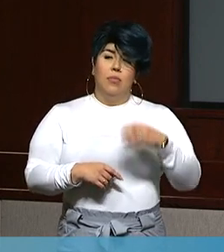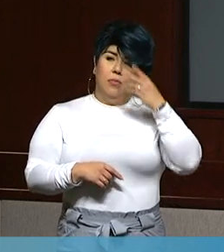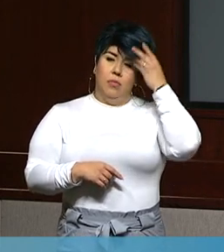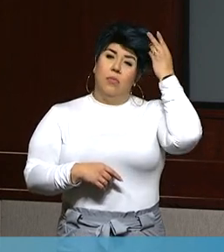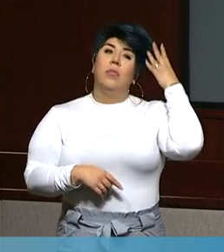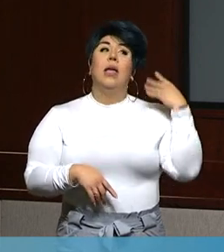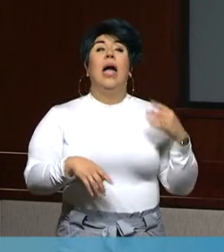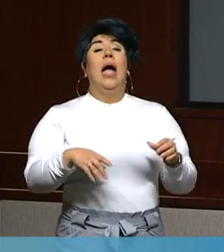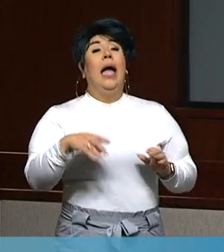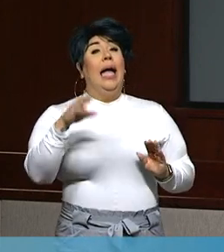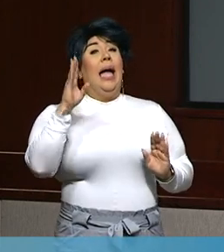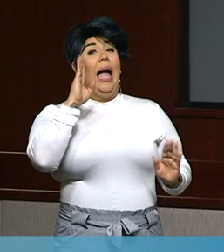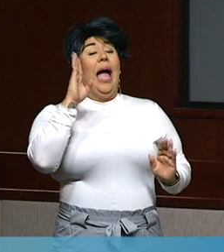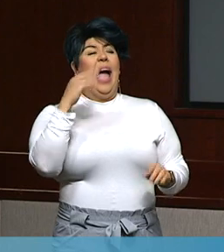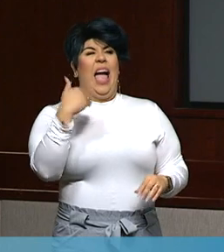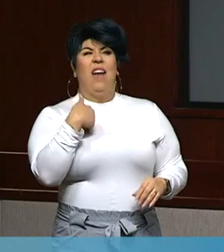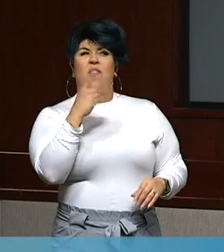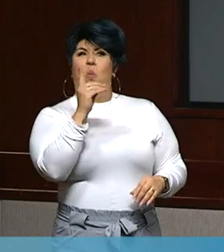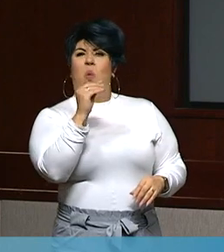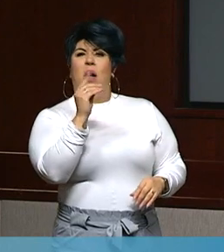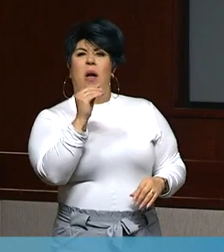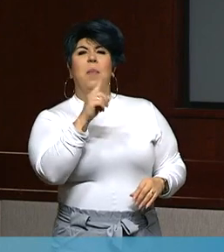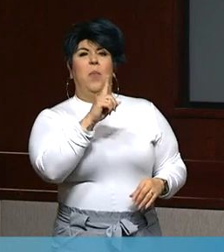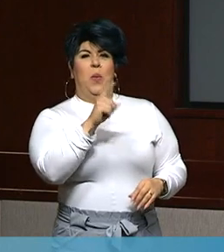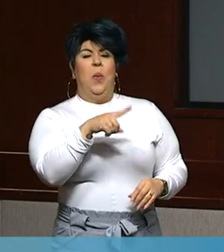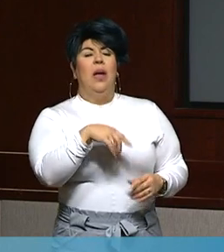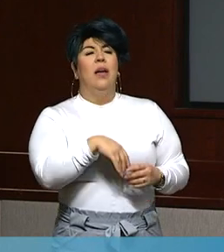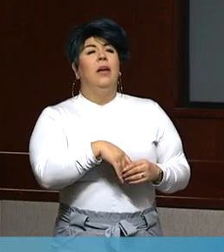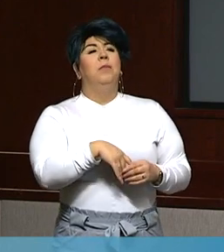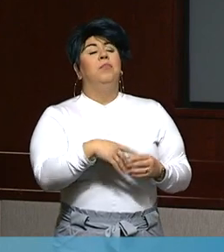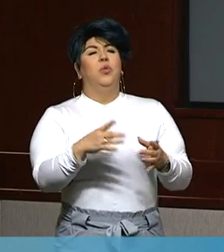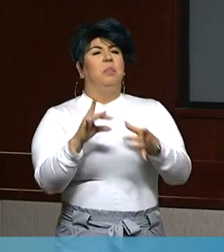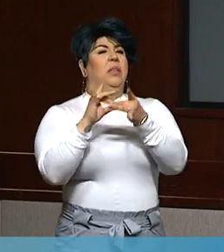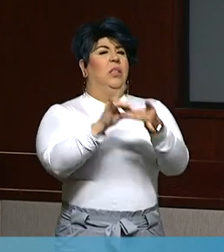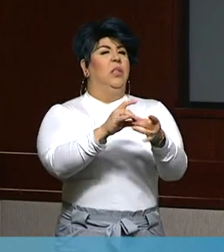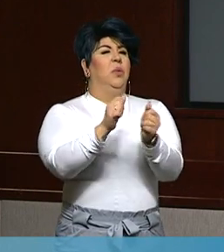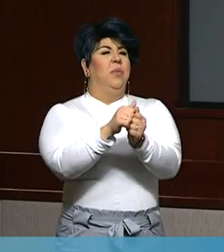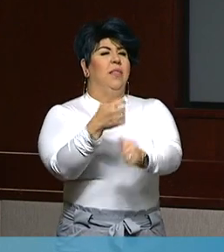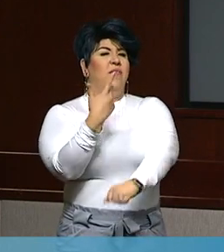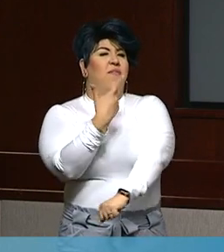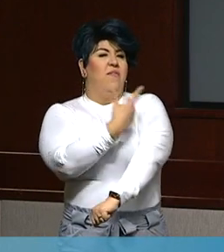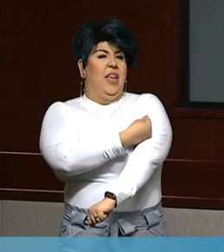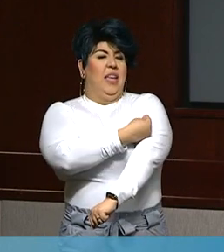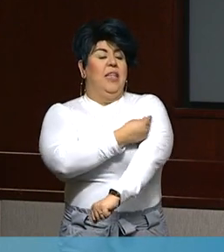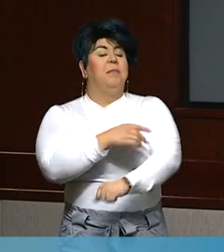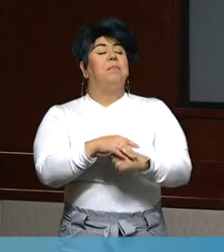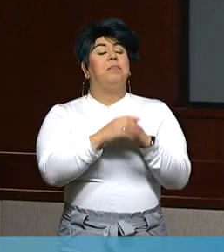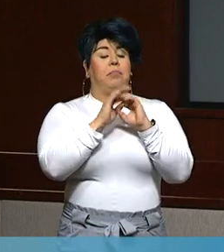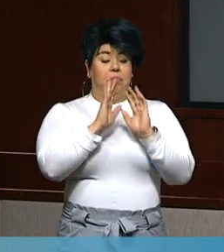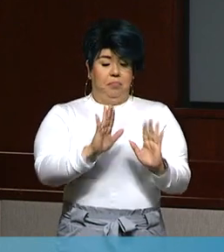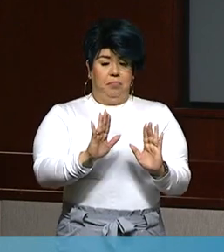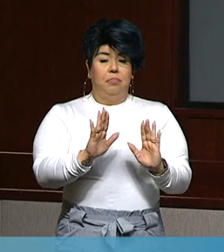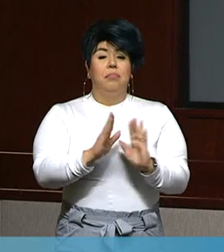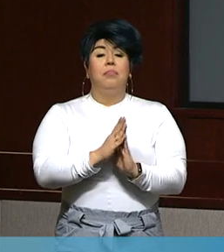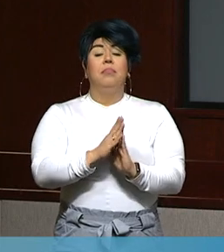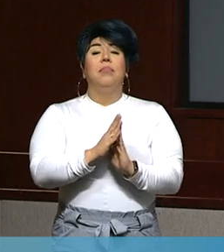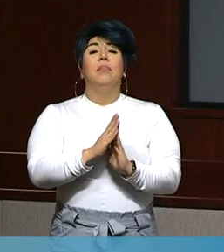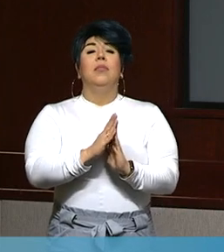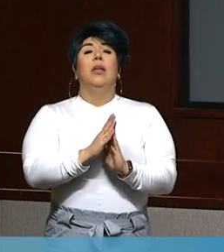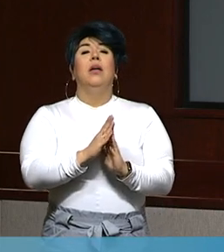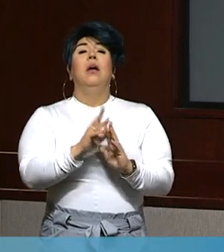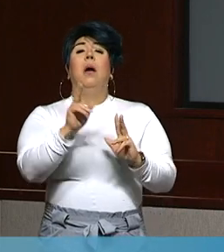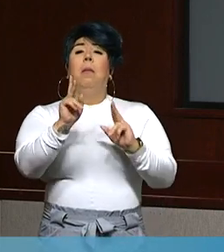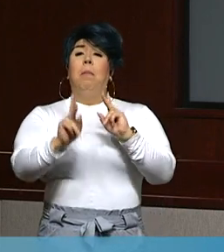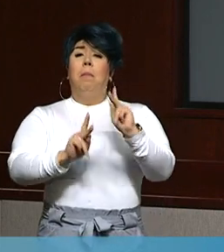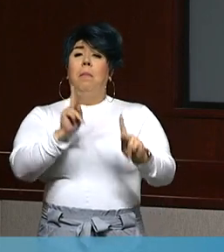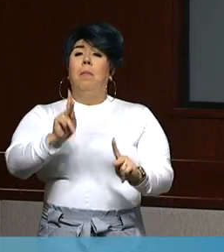Hi. I just have one more question going back to the vaccine. For those who have already had the virus, no